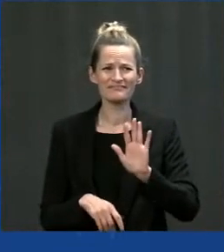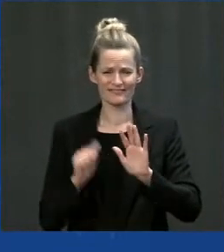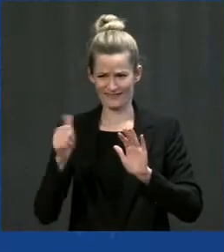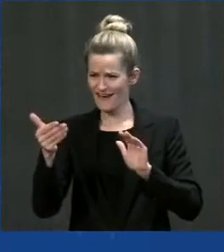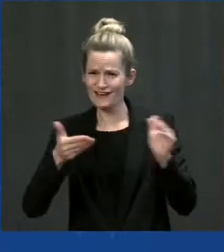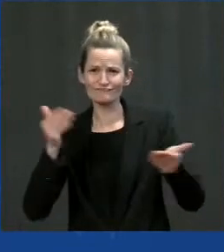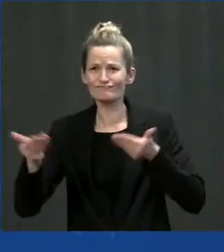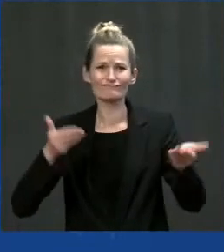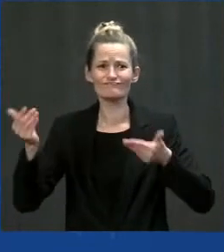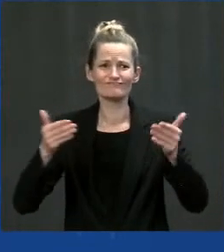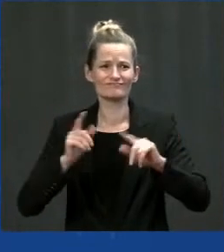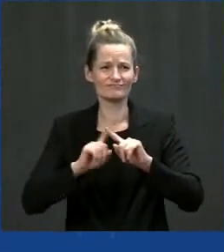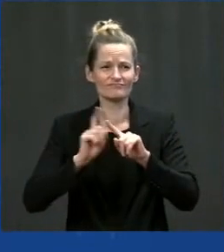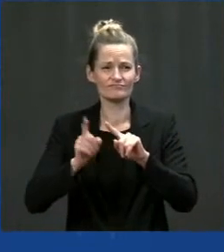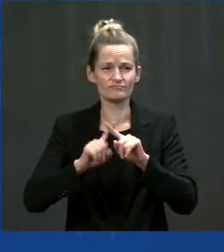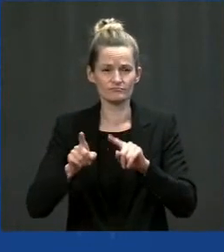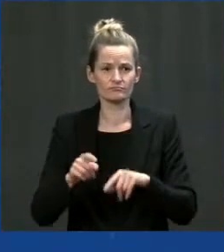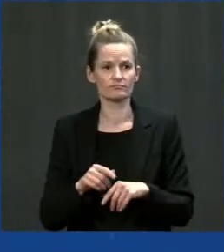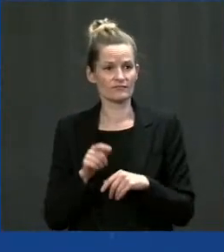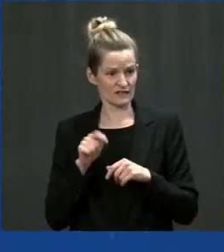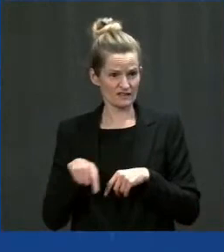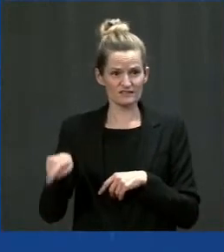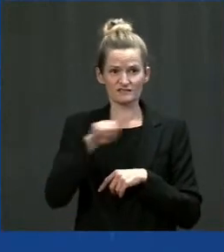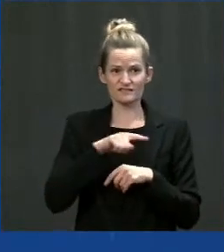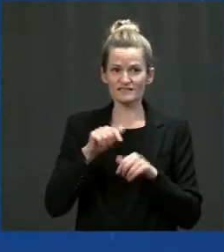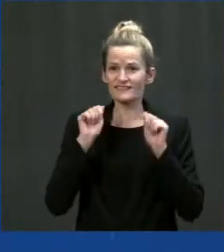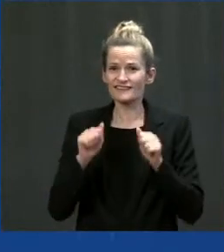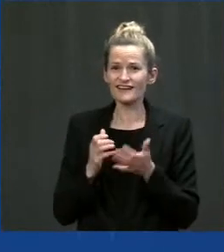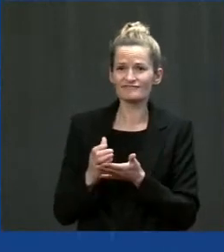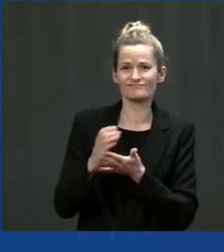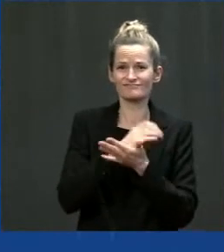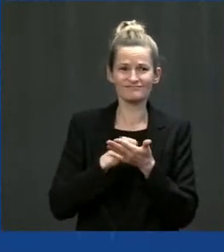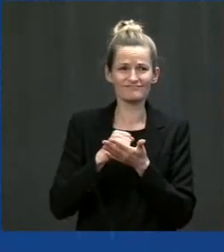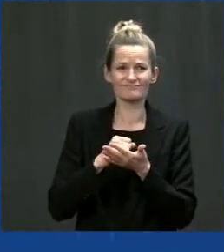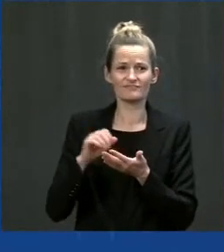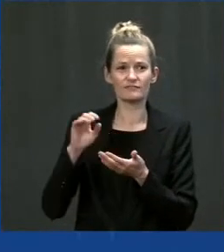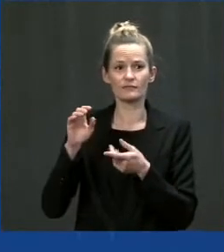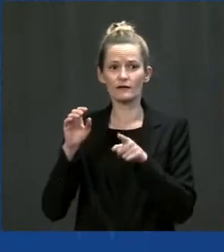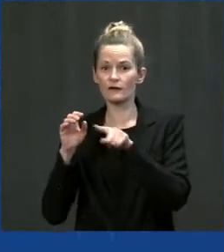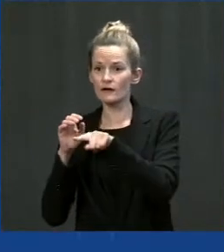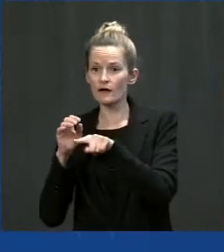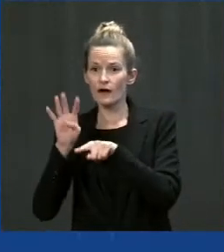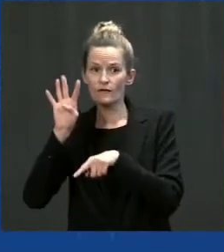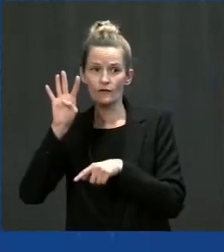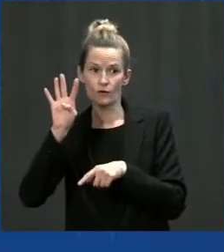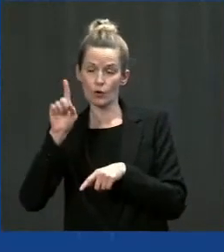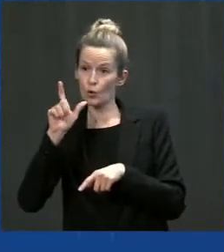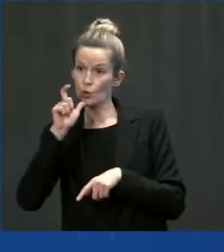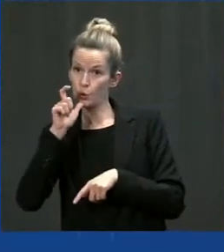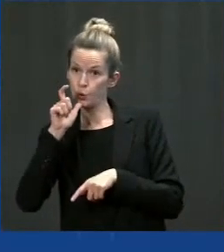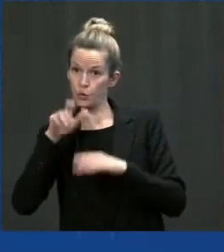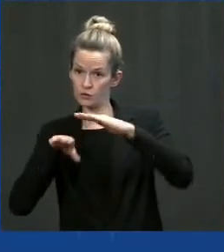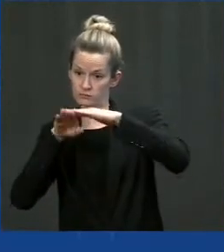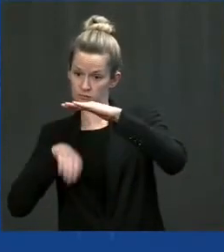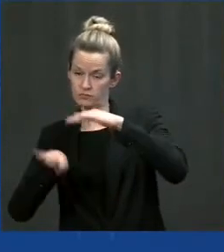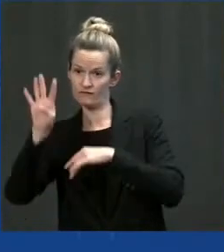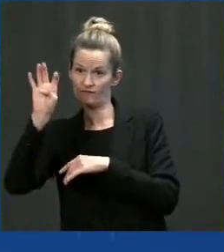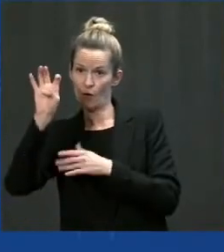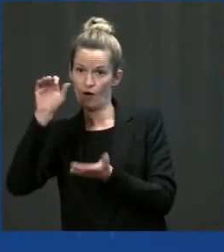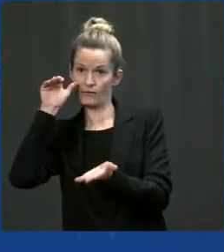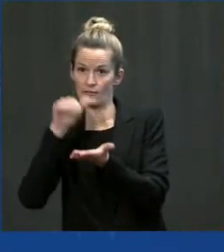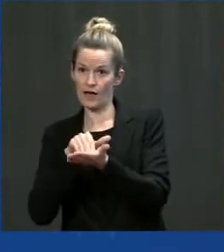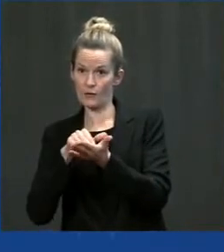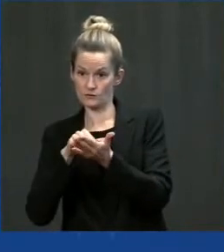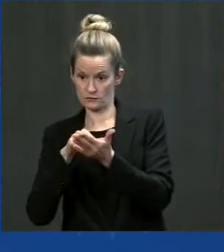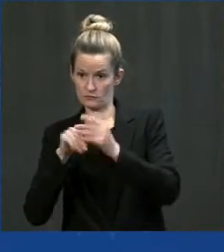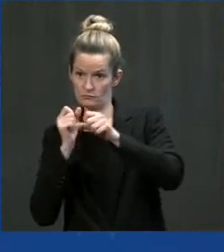support a gas increased gas tax as we did with the Transcontinental Railroad and the interstate highway system. We're